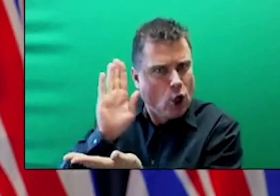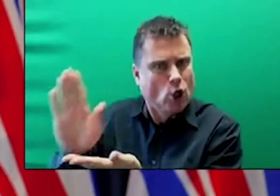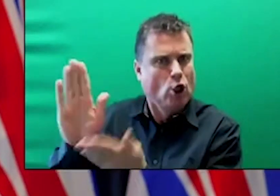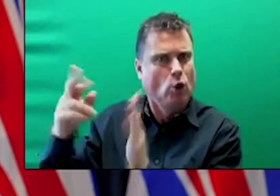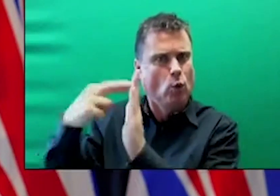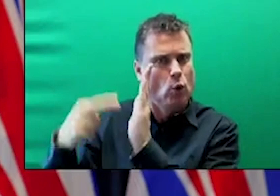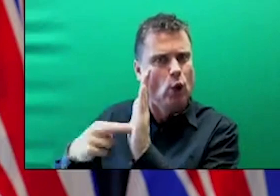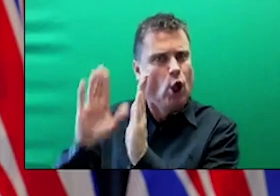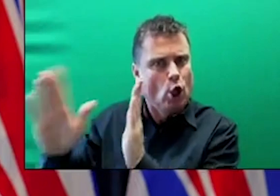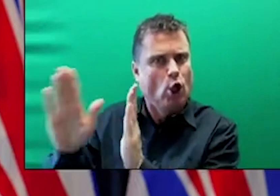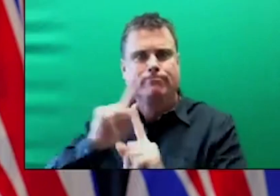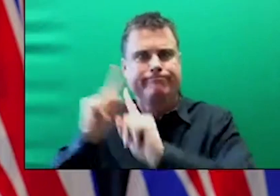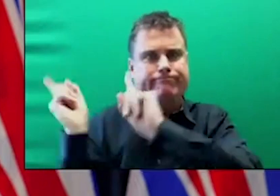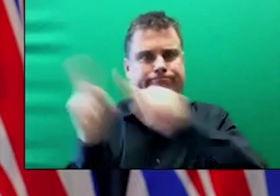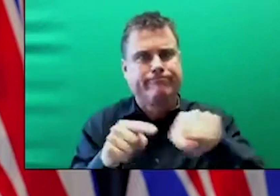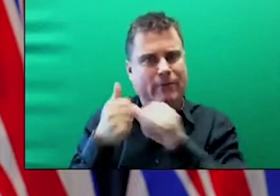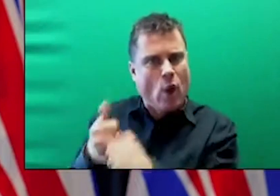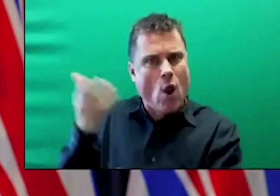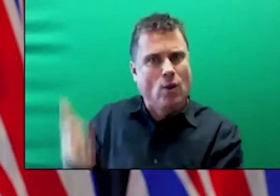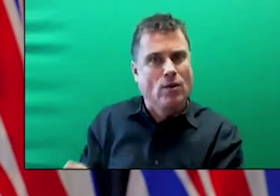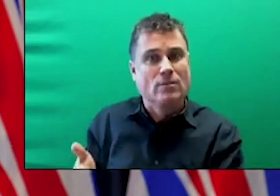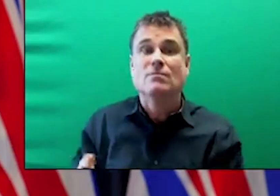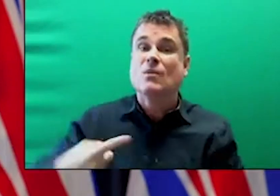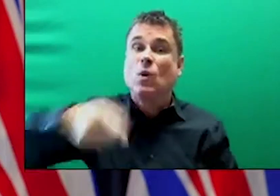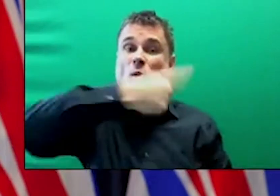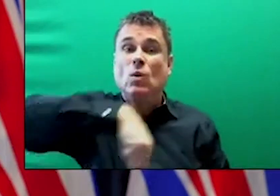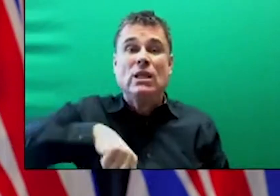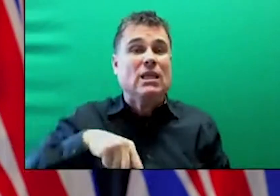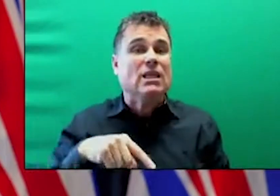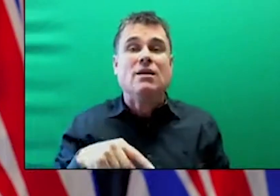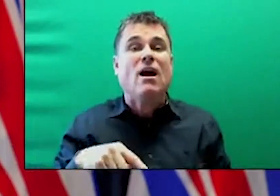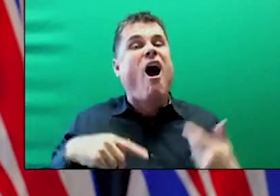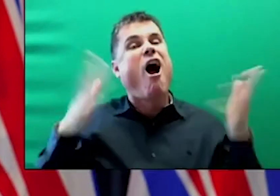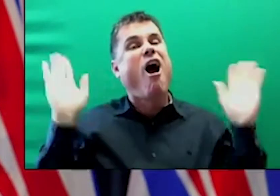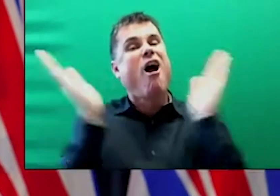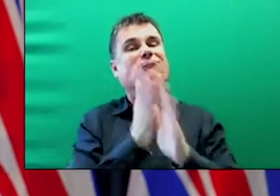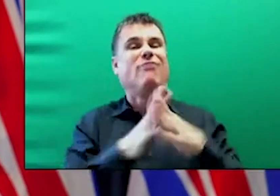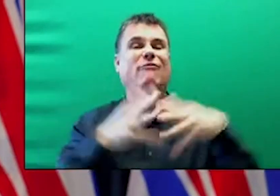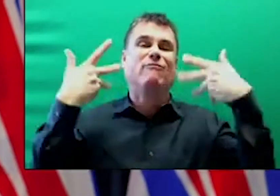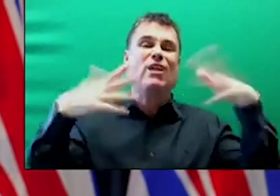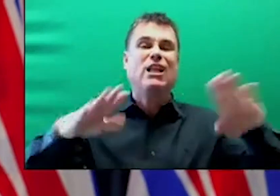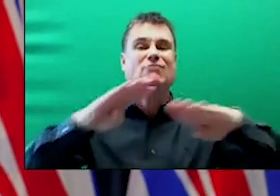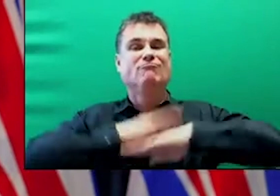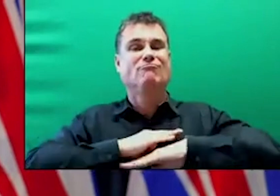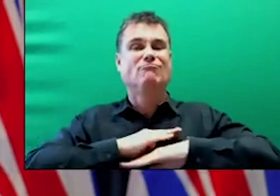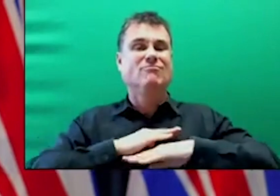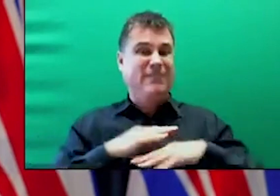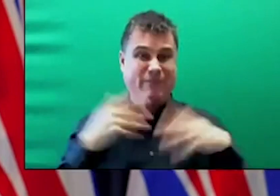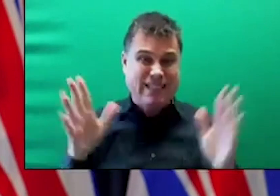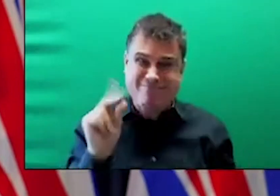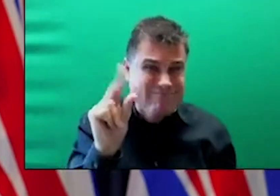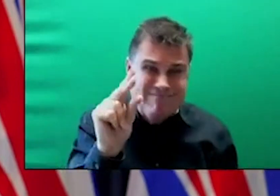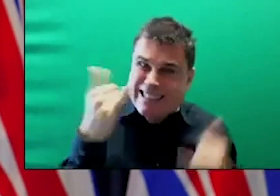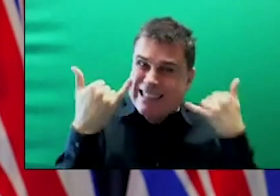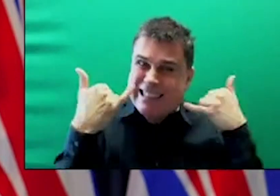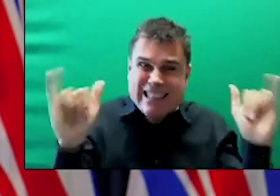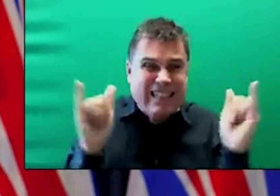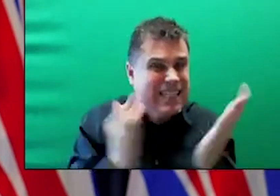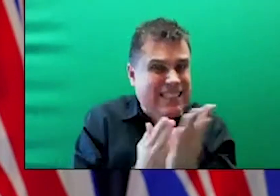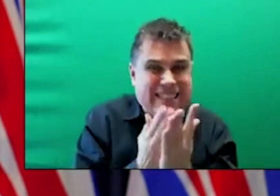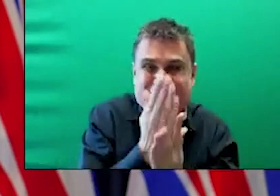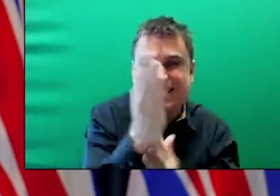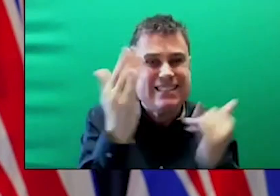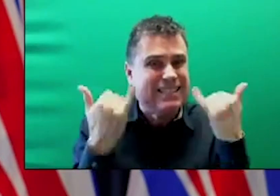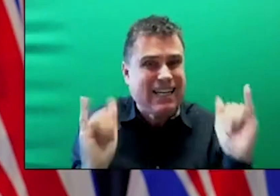professional public service has done to respond sometimes in a number of days to initiatives that would normally take months to put in place.